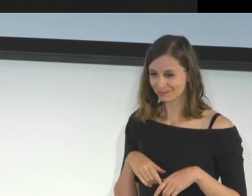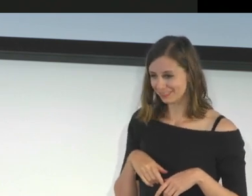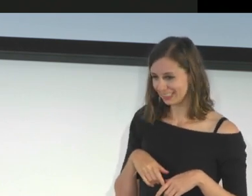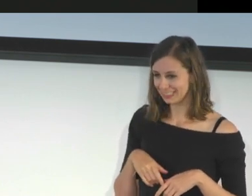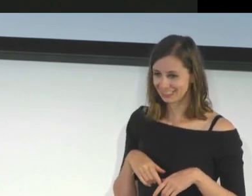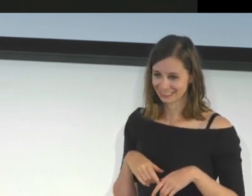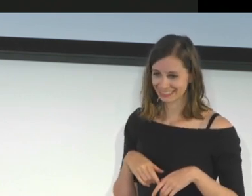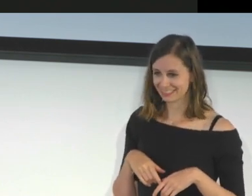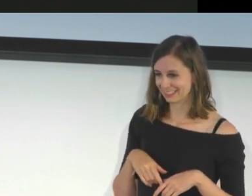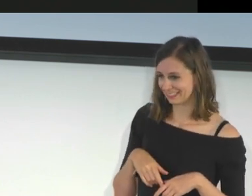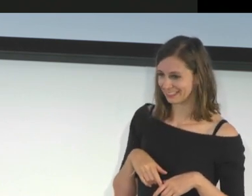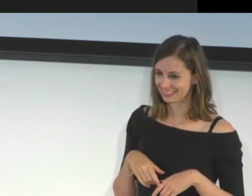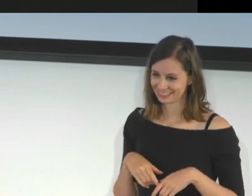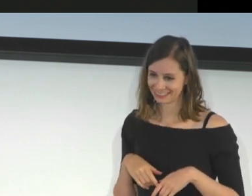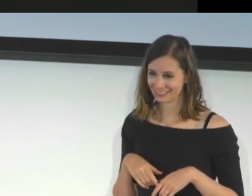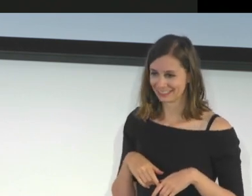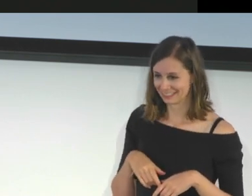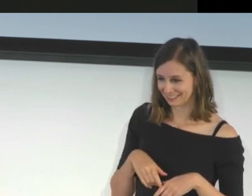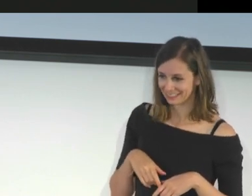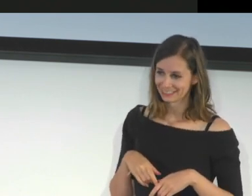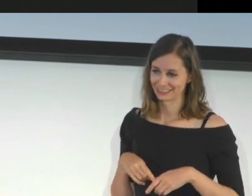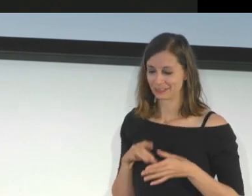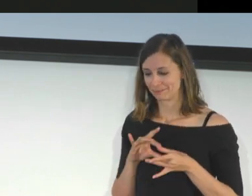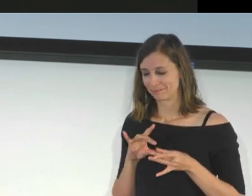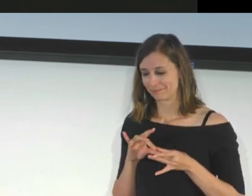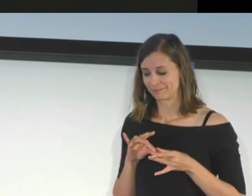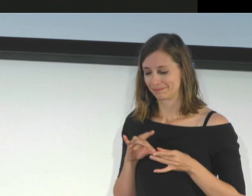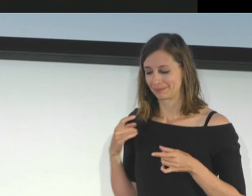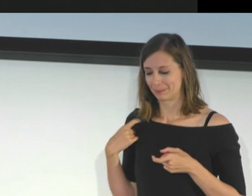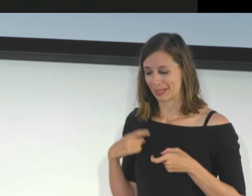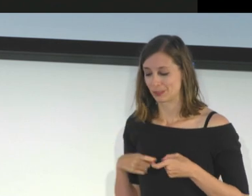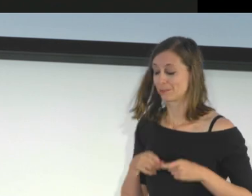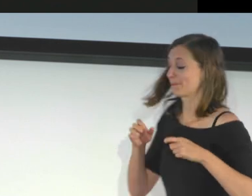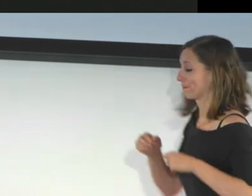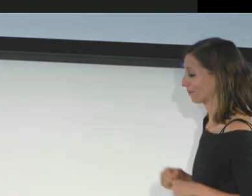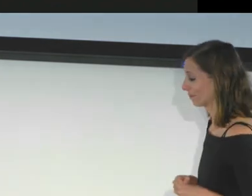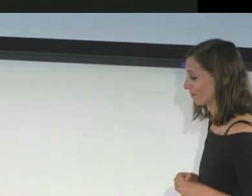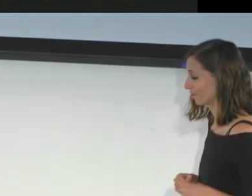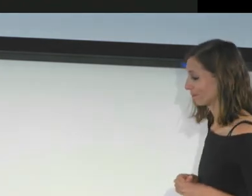los usuarios ciegos y con baja visión pueden usar esta tecnología.